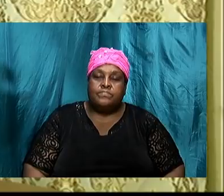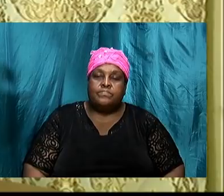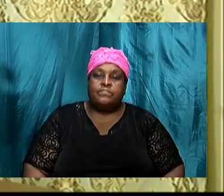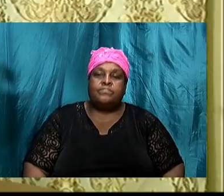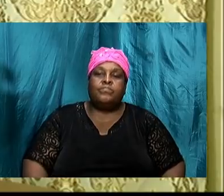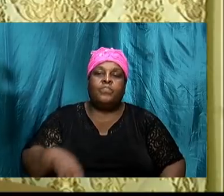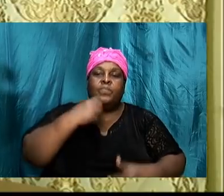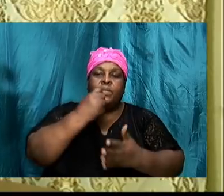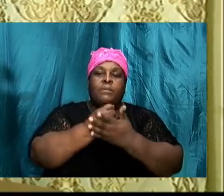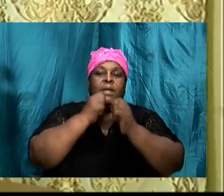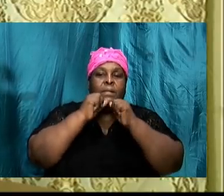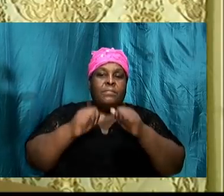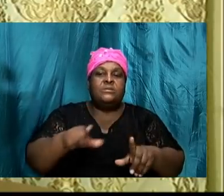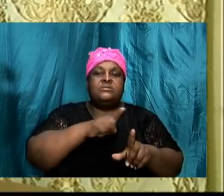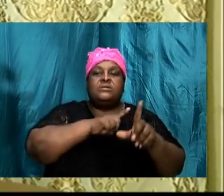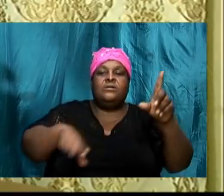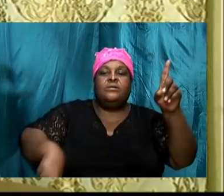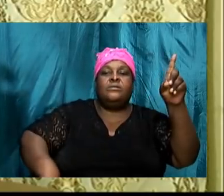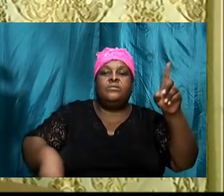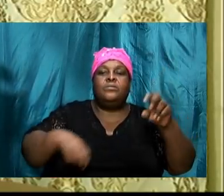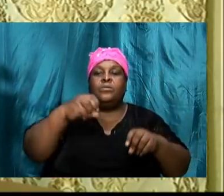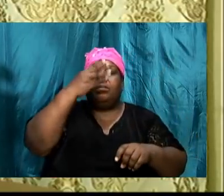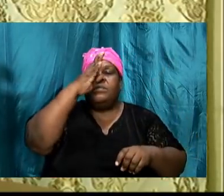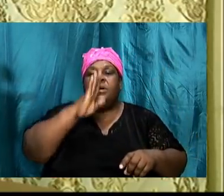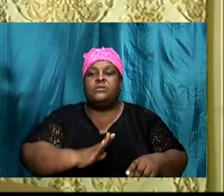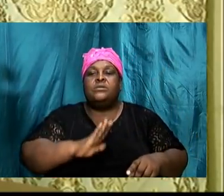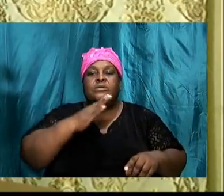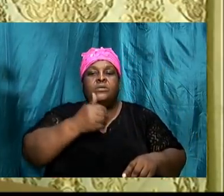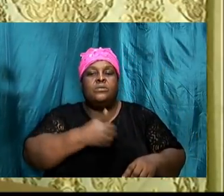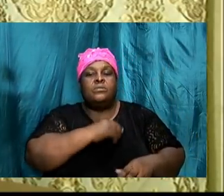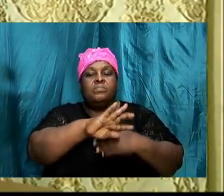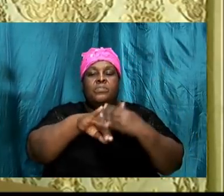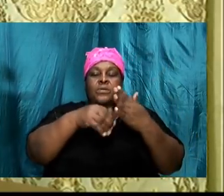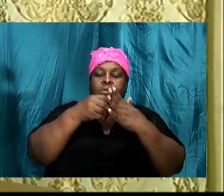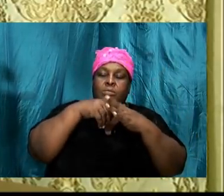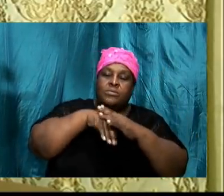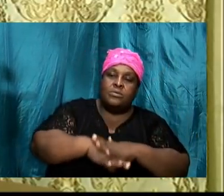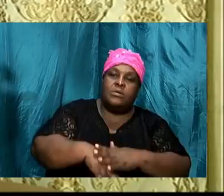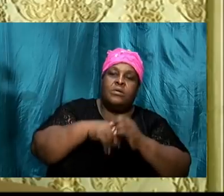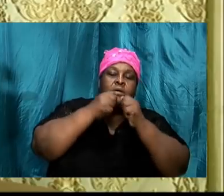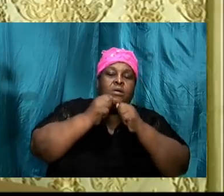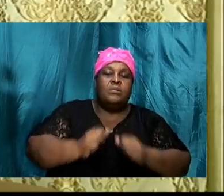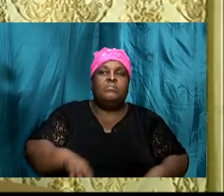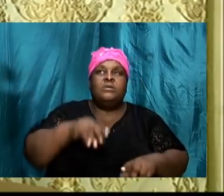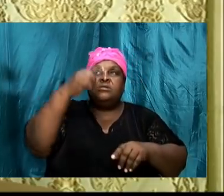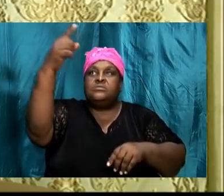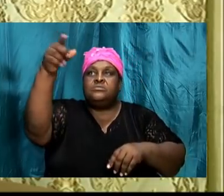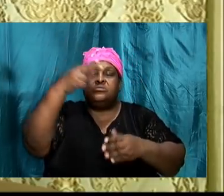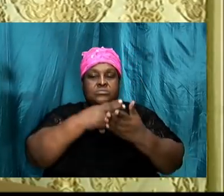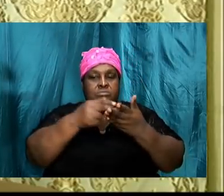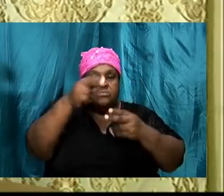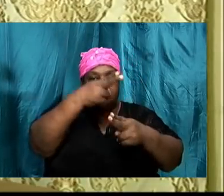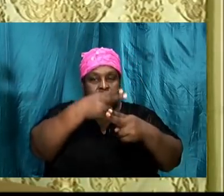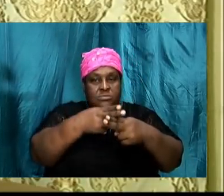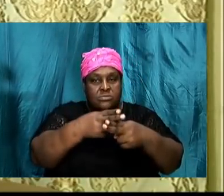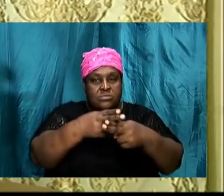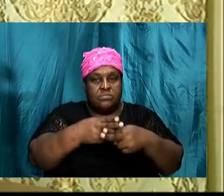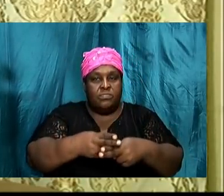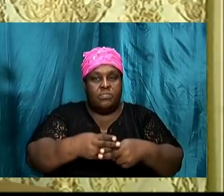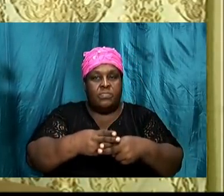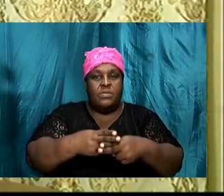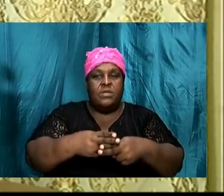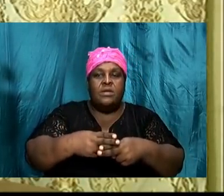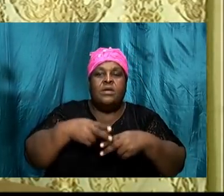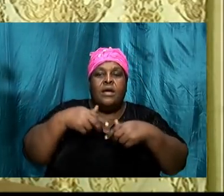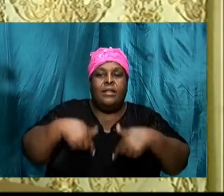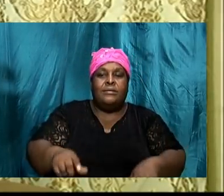Amen. Bless the Lord. Oh my soul and all that is within me. Bless his holy name. You know,